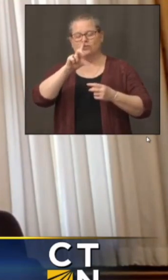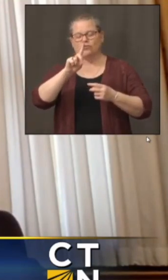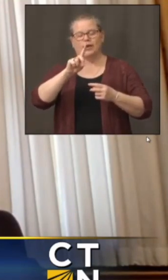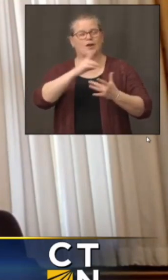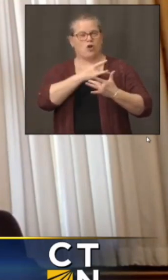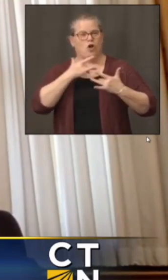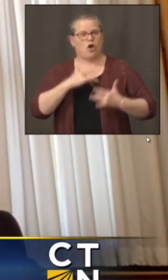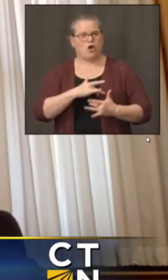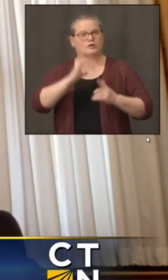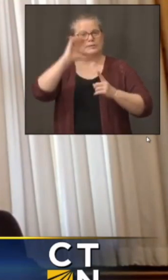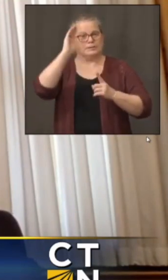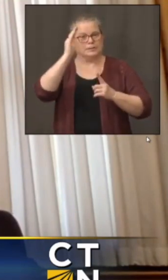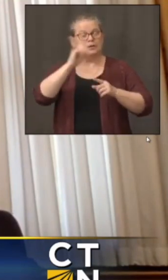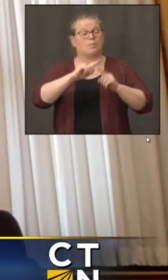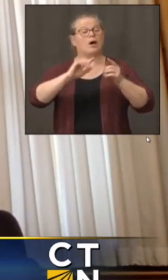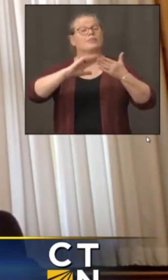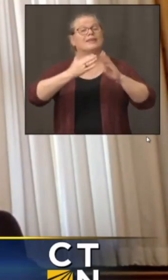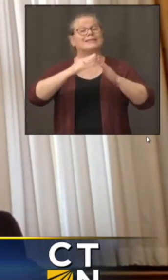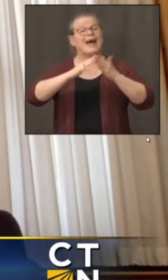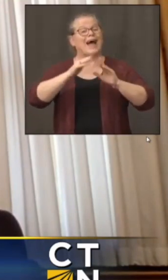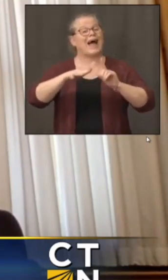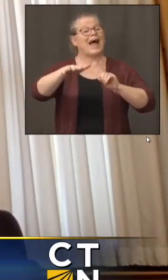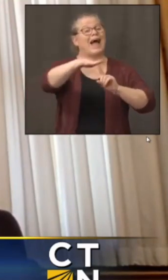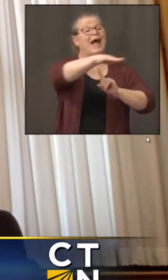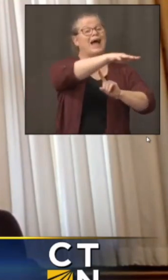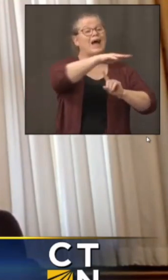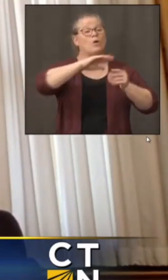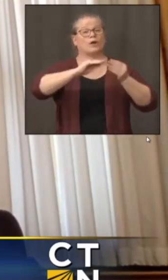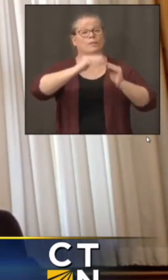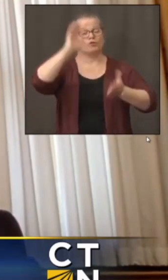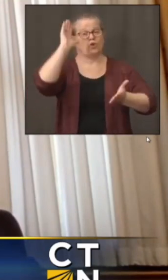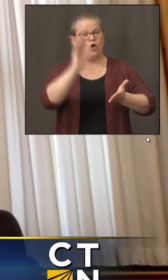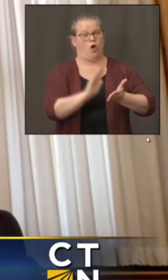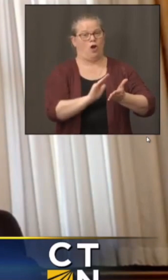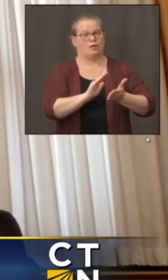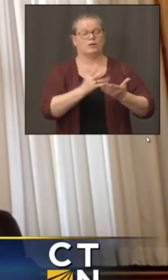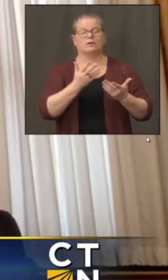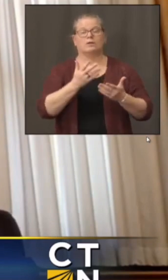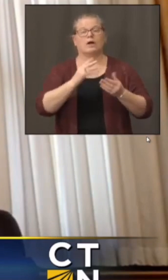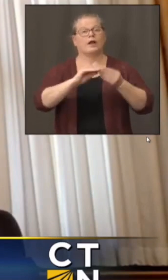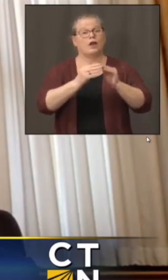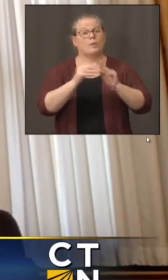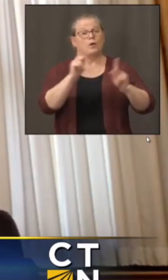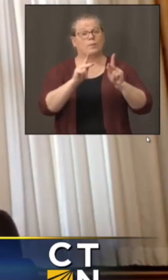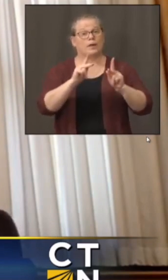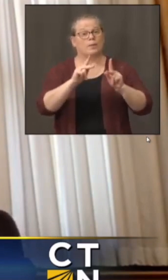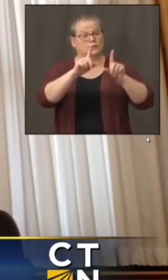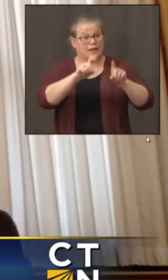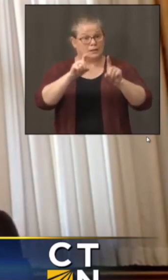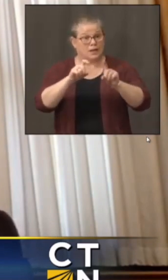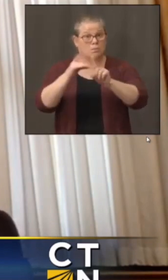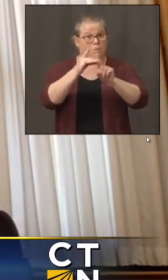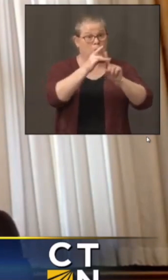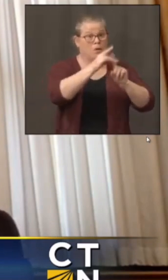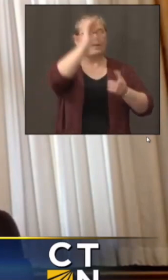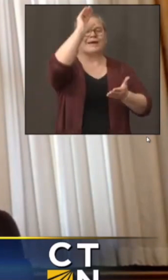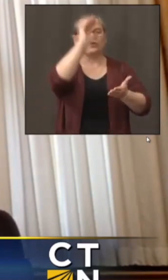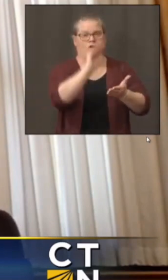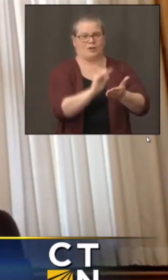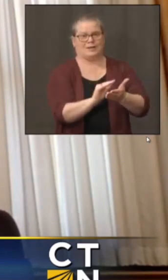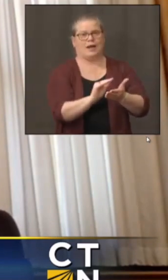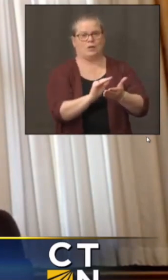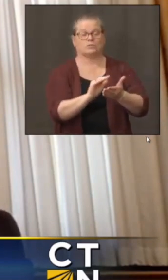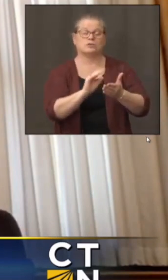of Fairfield, the number of cases has come down and the test positivity rate has gone down week to week. So hopefully that's trending in a more favorable direction, even